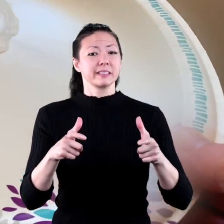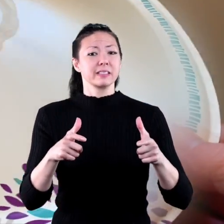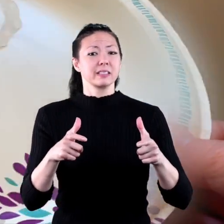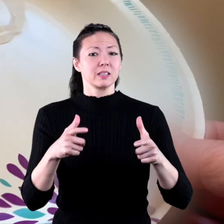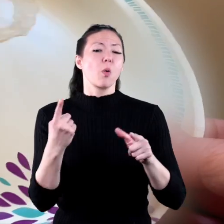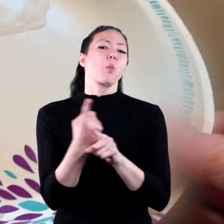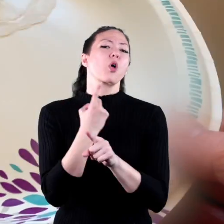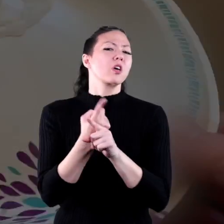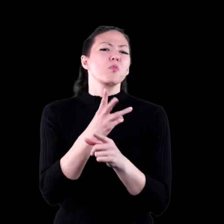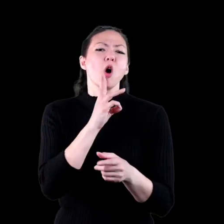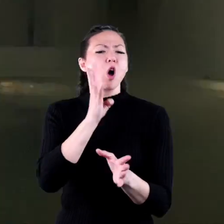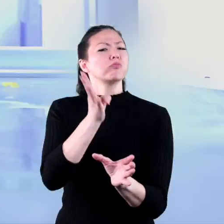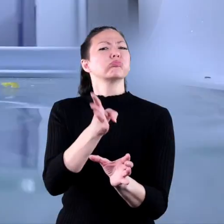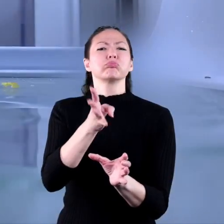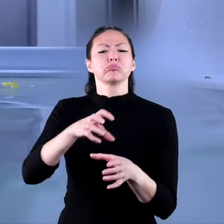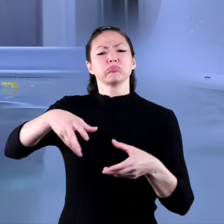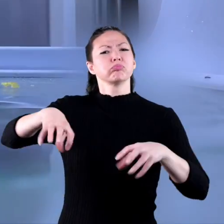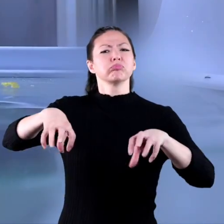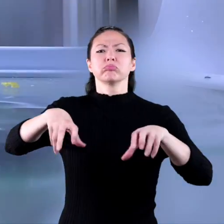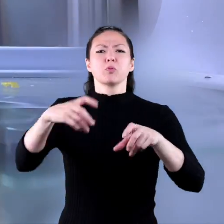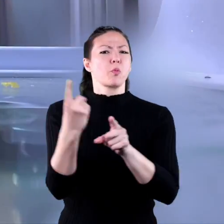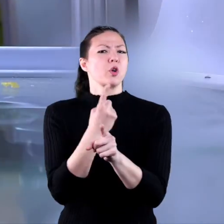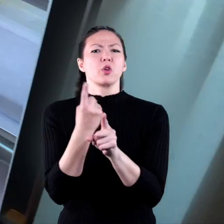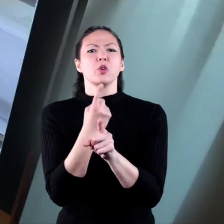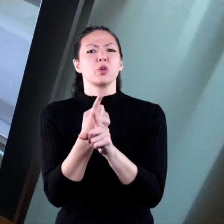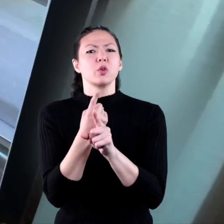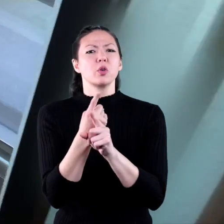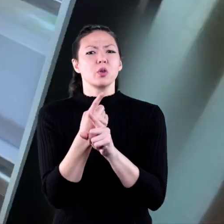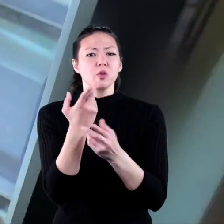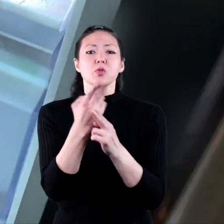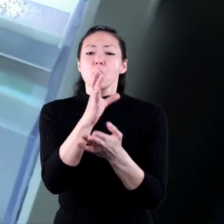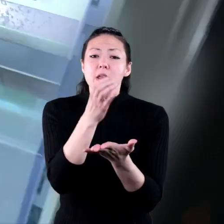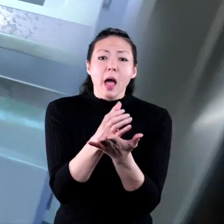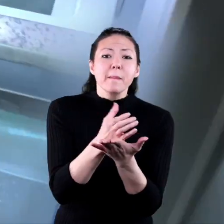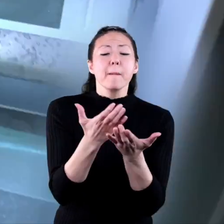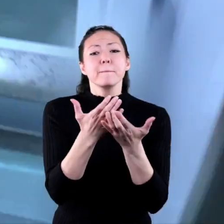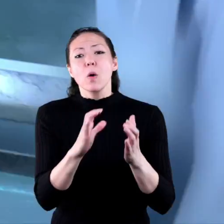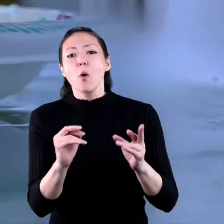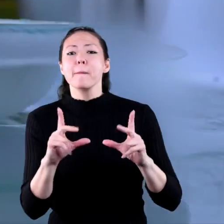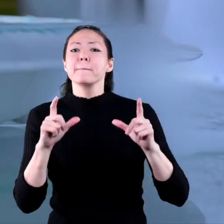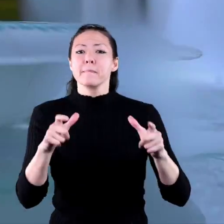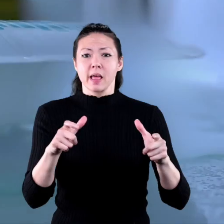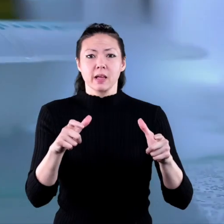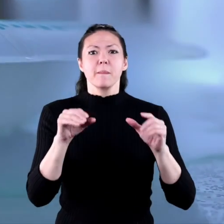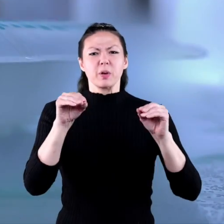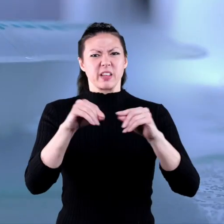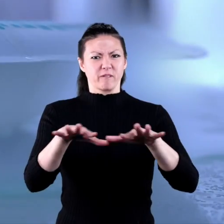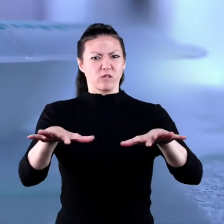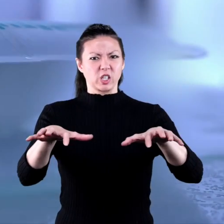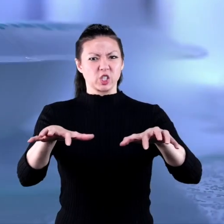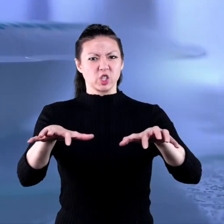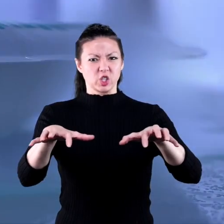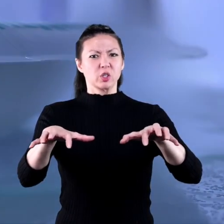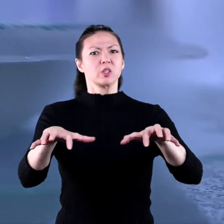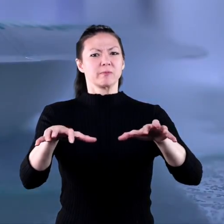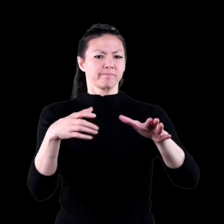tap water. Next, place your cup or bowl or paper plate of water in the freezer.